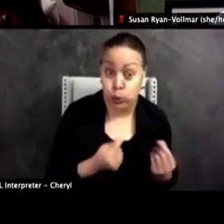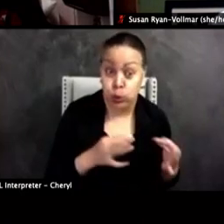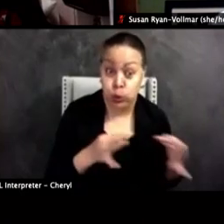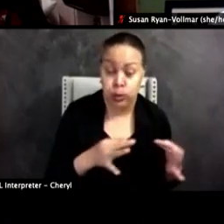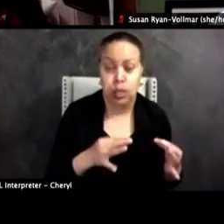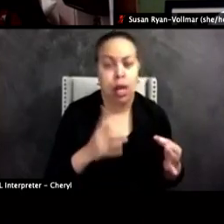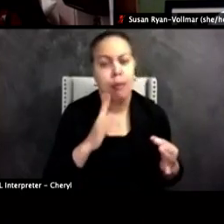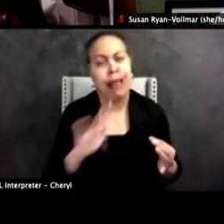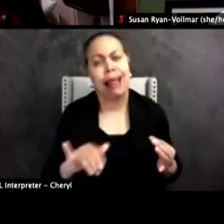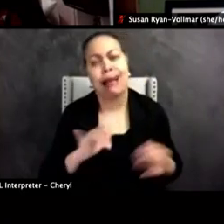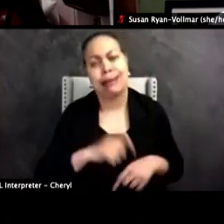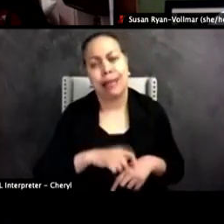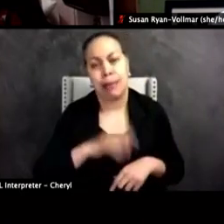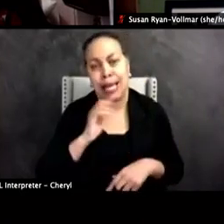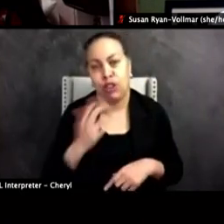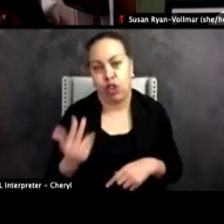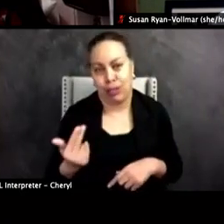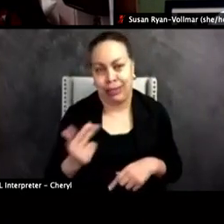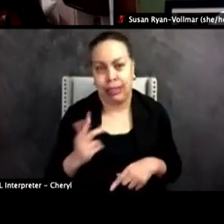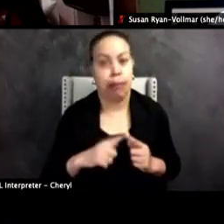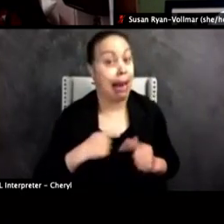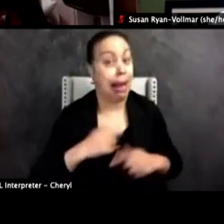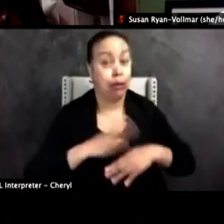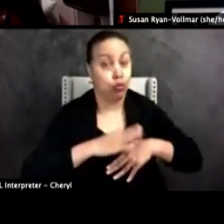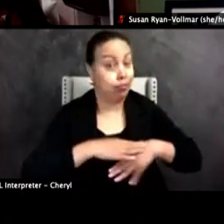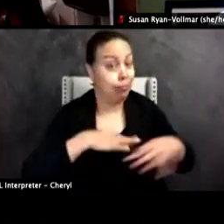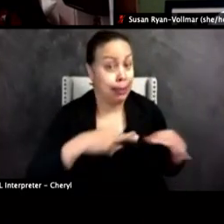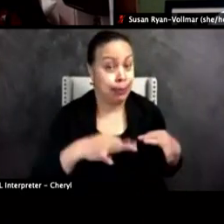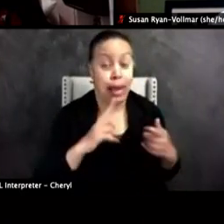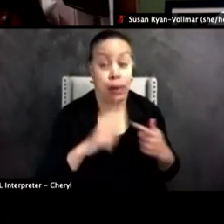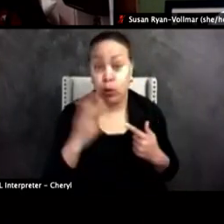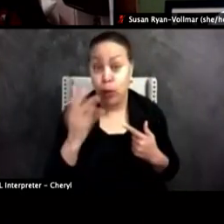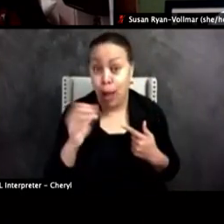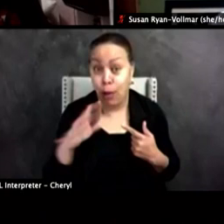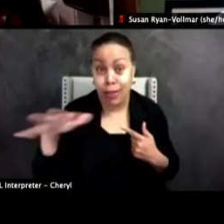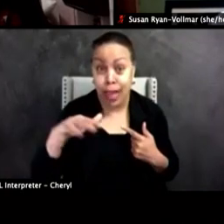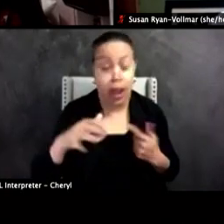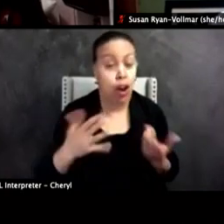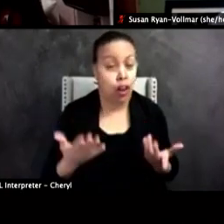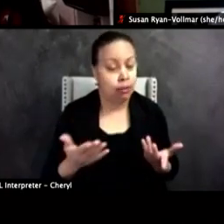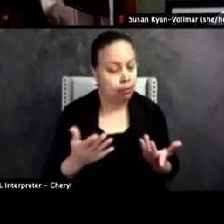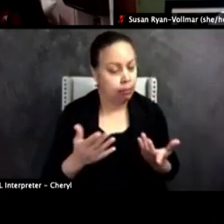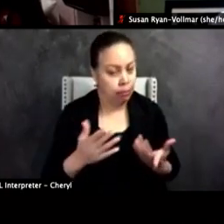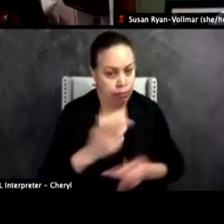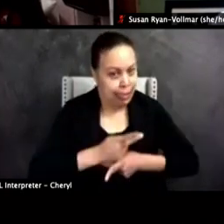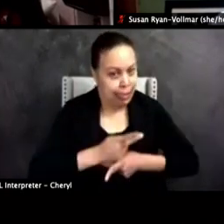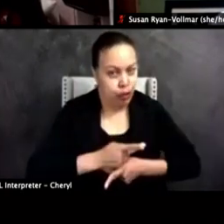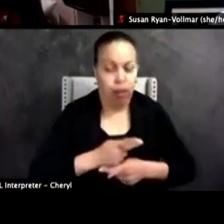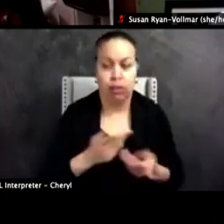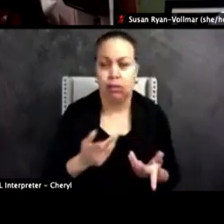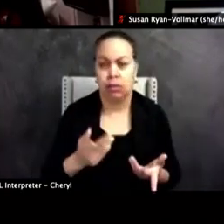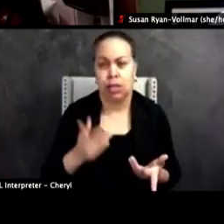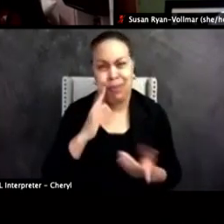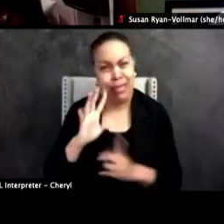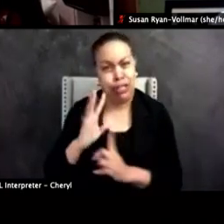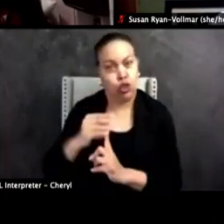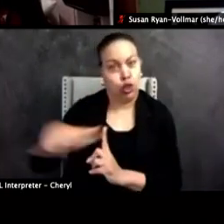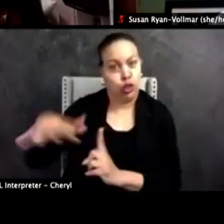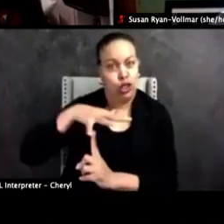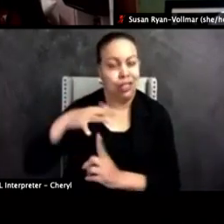13 at the time and knowing what it meant for them to move in the world in that space where this culture exists. So